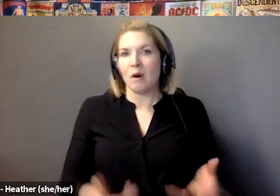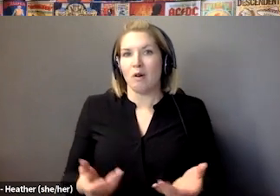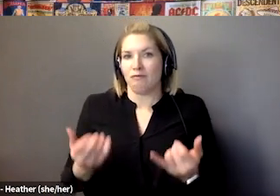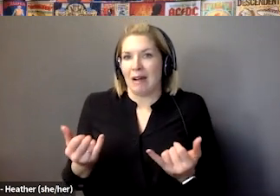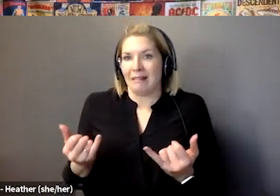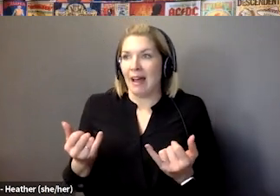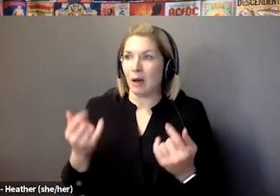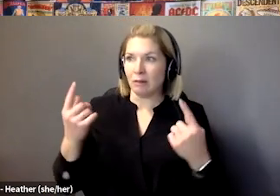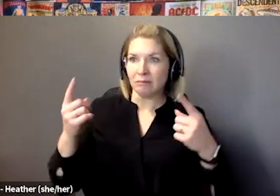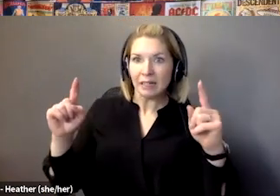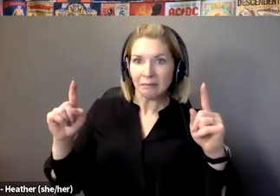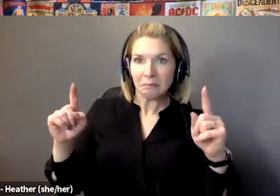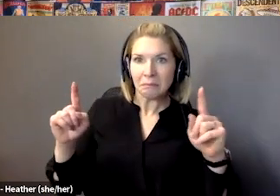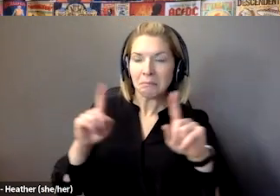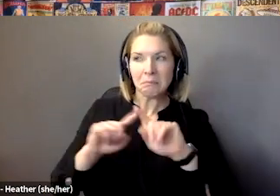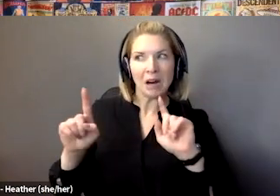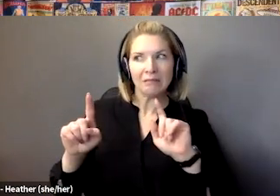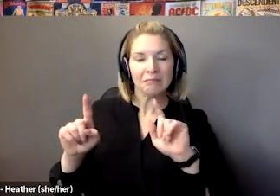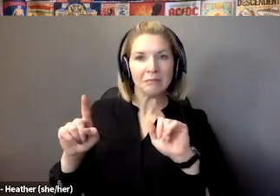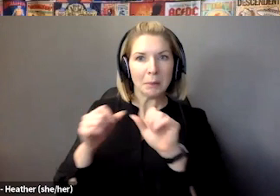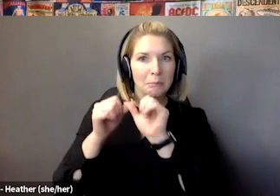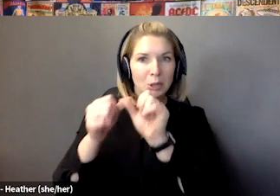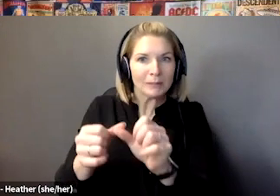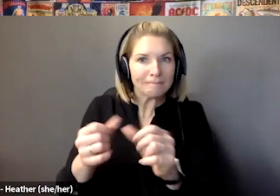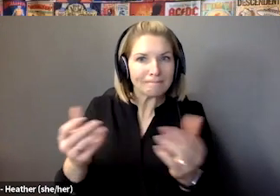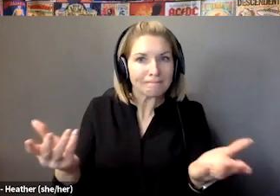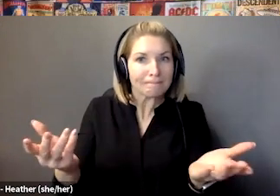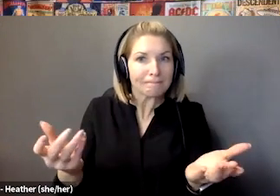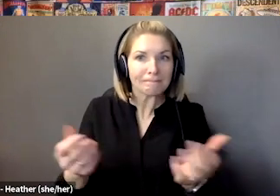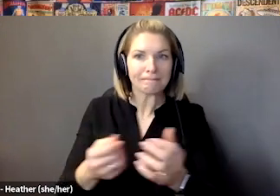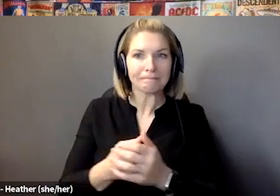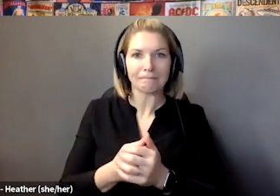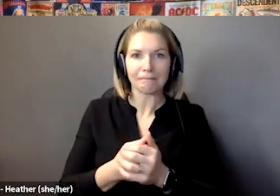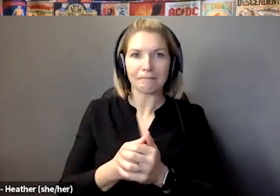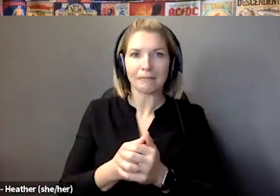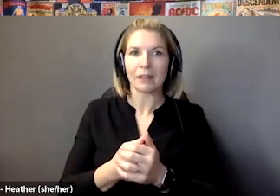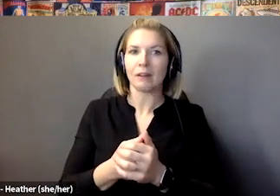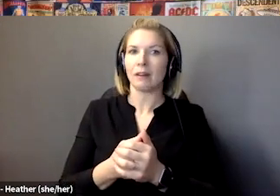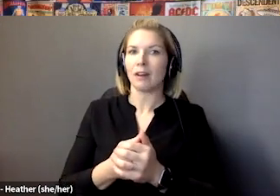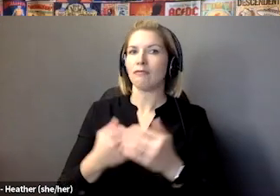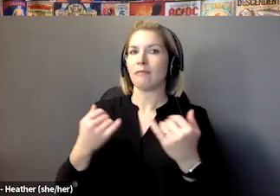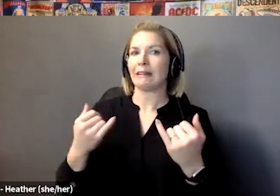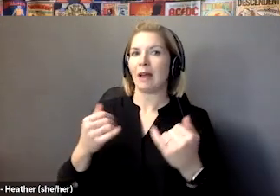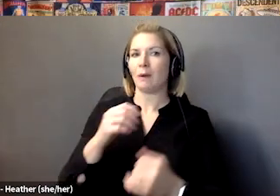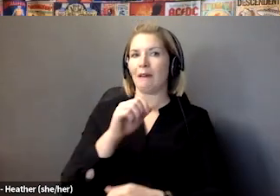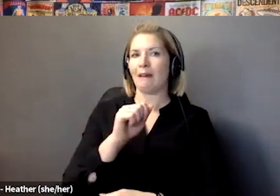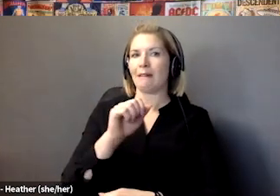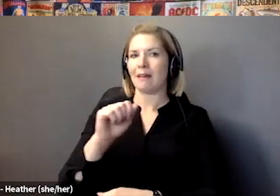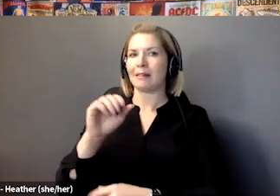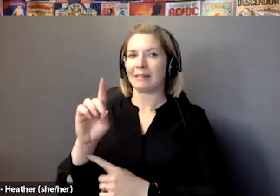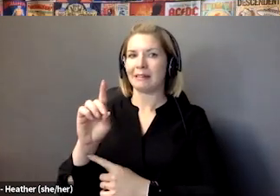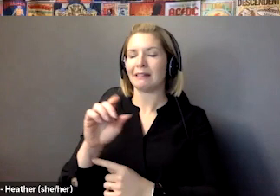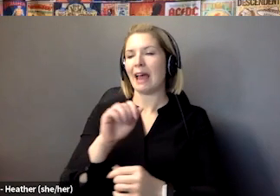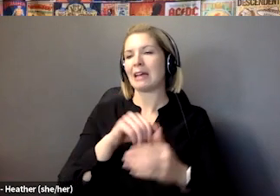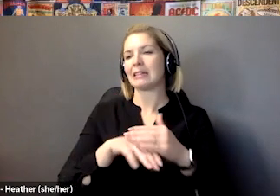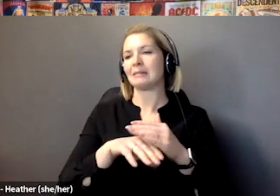ongoing. Jonathan. Now the Accessibility Act and the Disability Benefits are working on